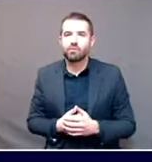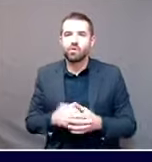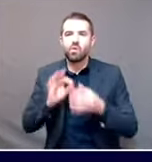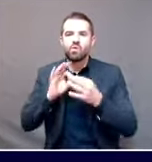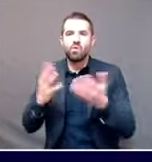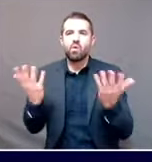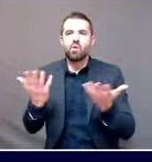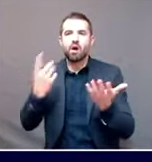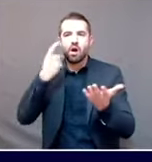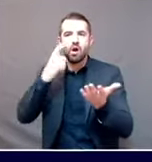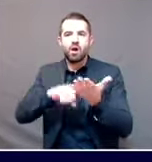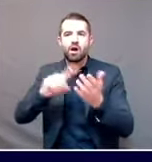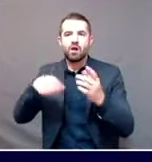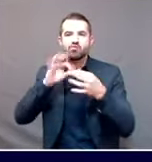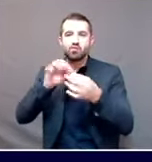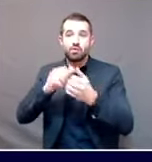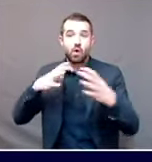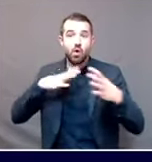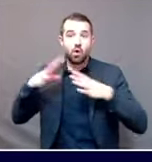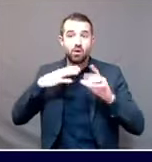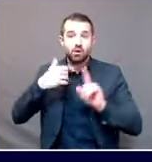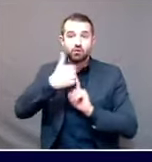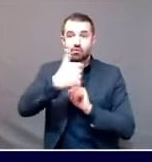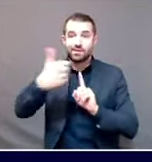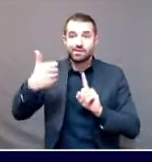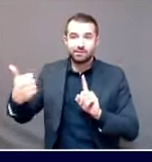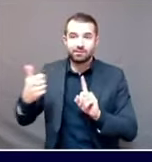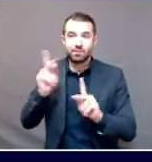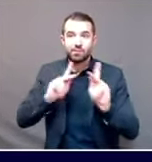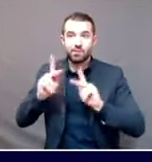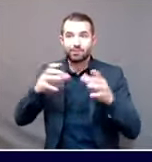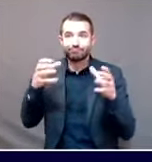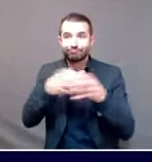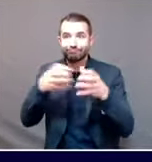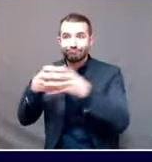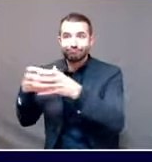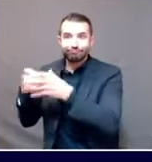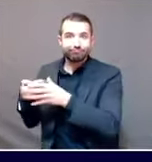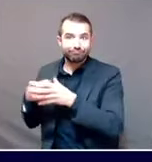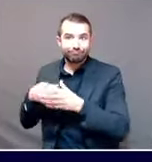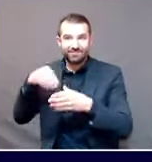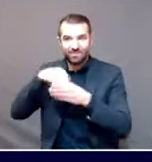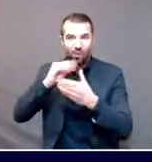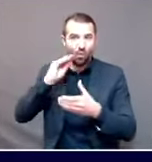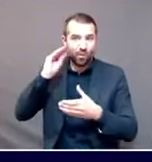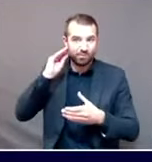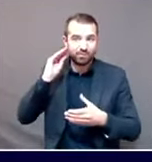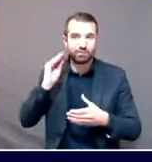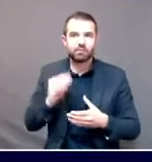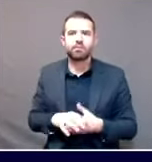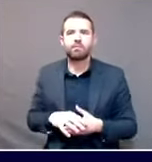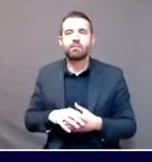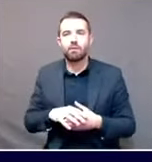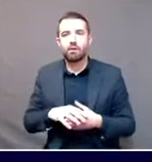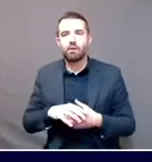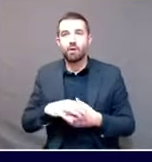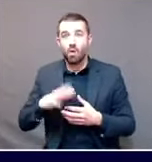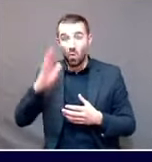gatherings and whether you'll continue to provide updates as people are starting to think about planning for the next set of holidays?